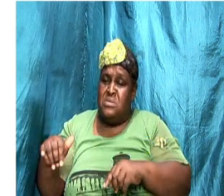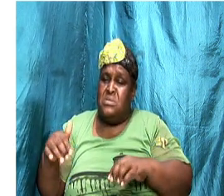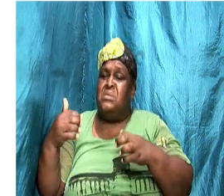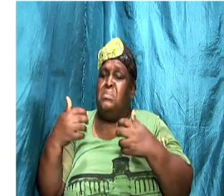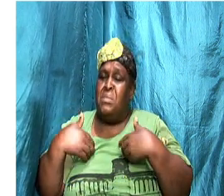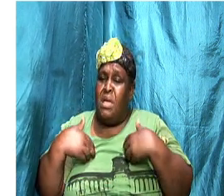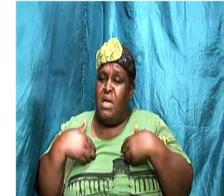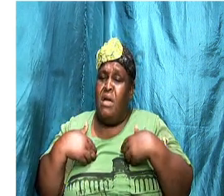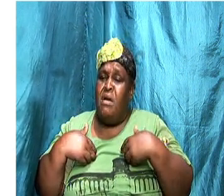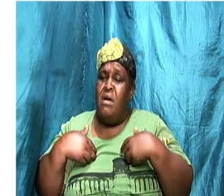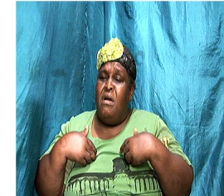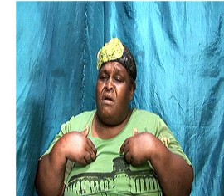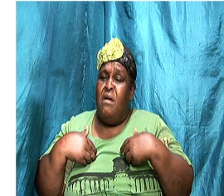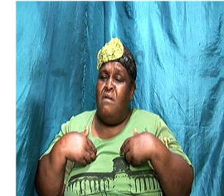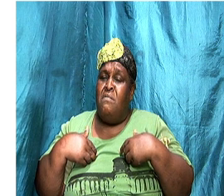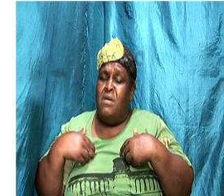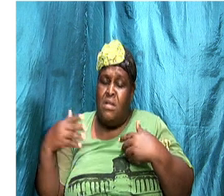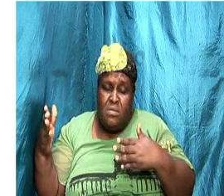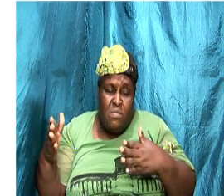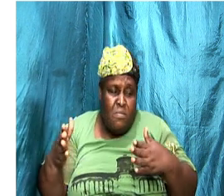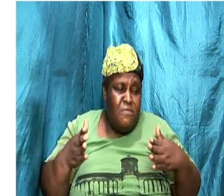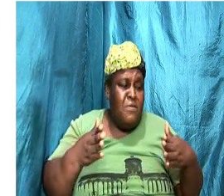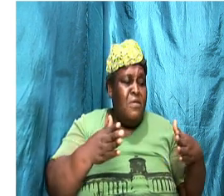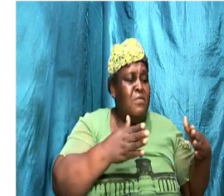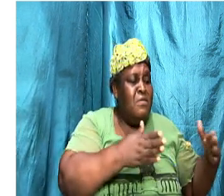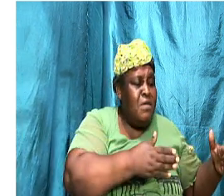one one one something of grass